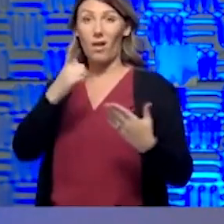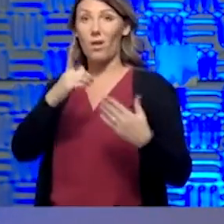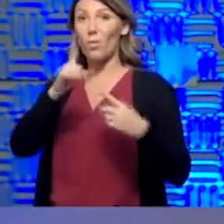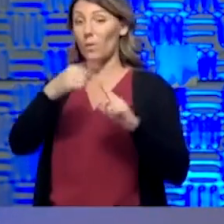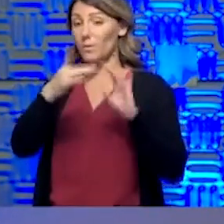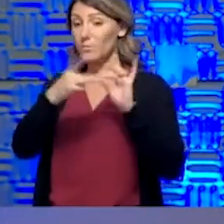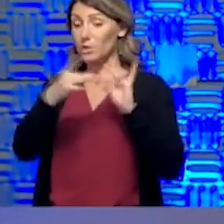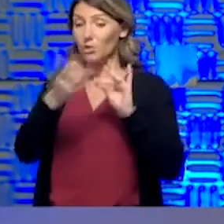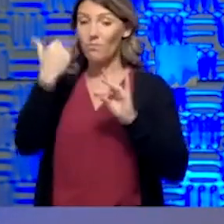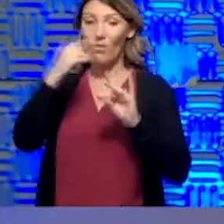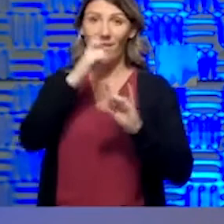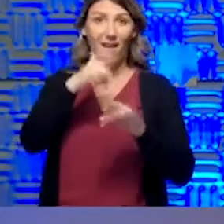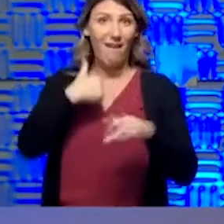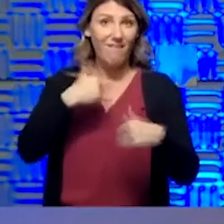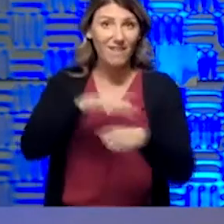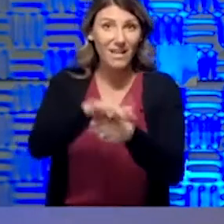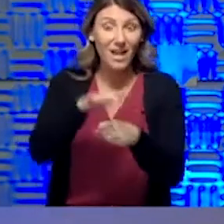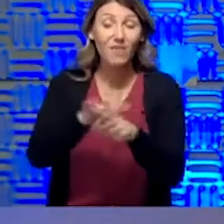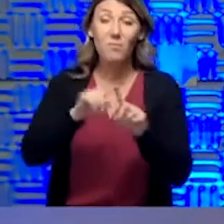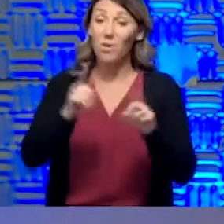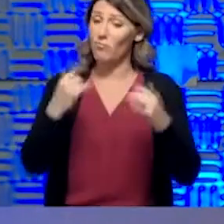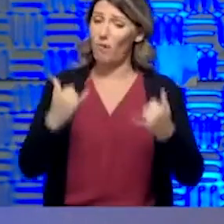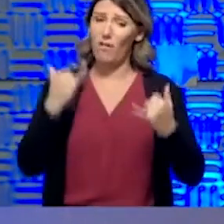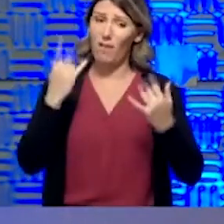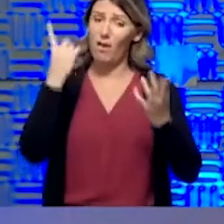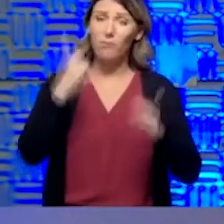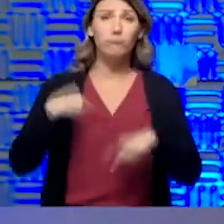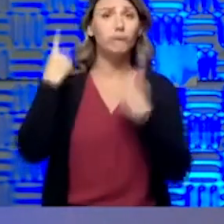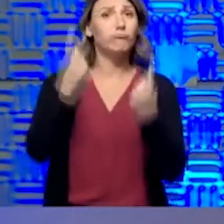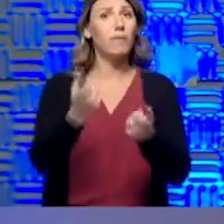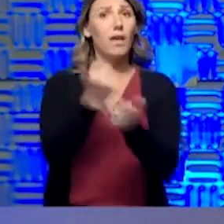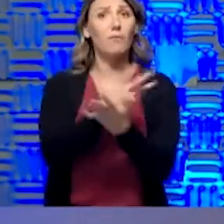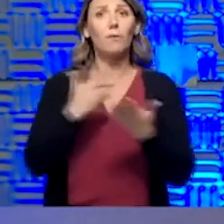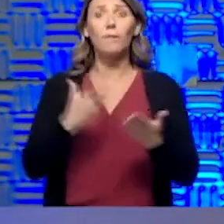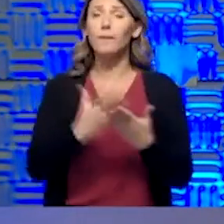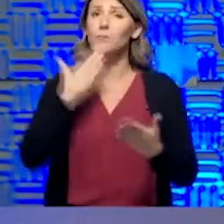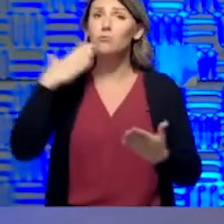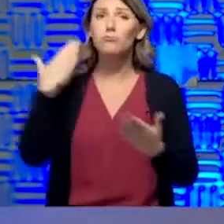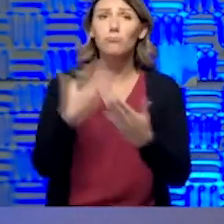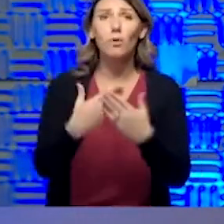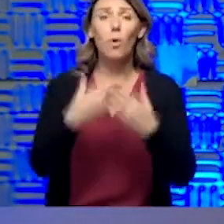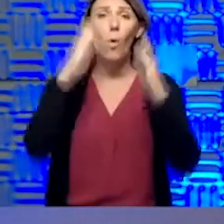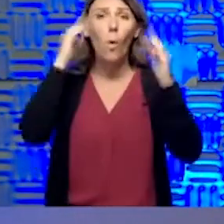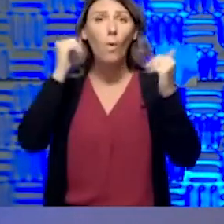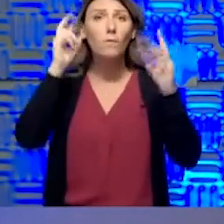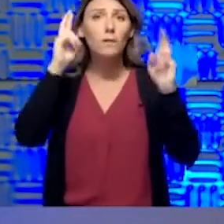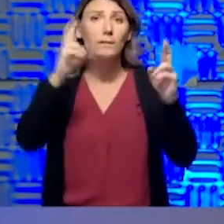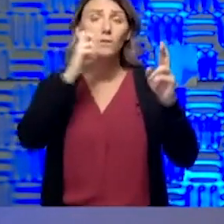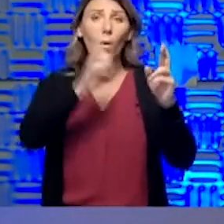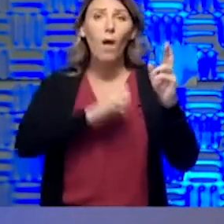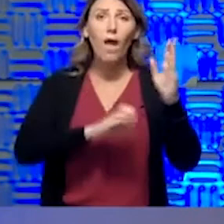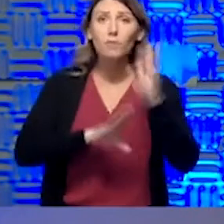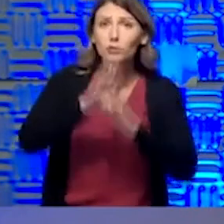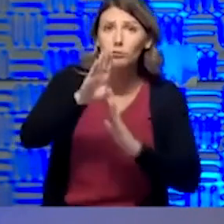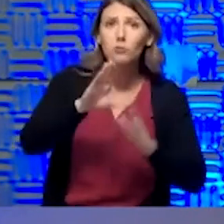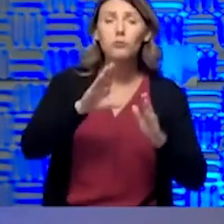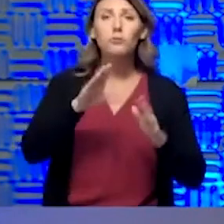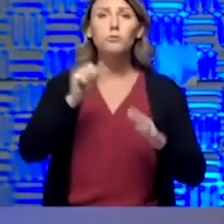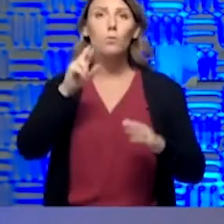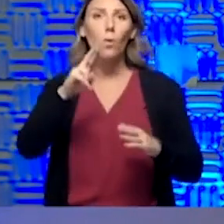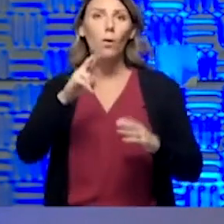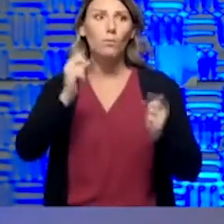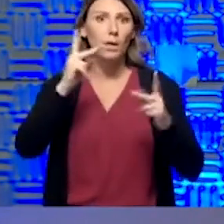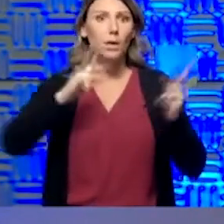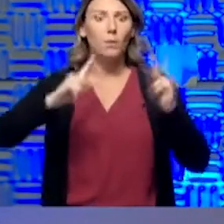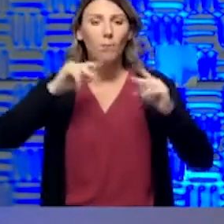So right now, everything is going pretty good, and hopefully we don't run into a surge or a crunch, but we're doing really well now as far as turnaround